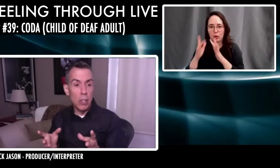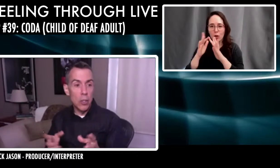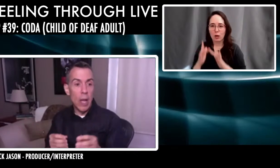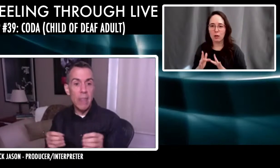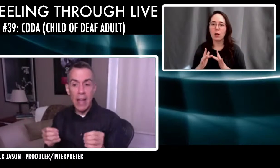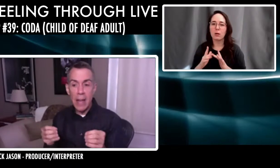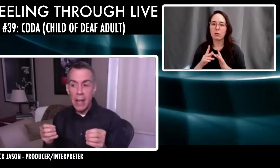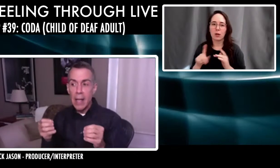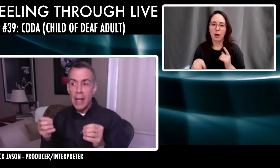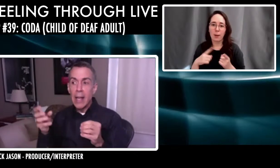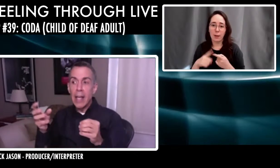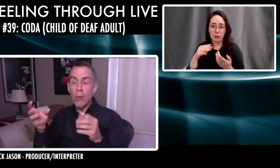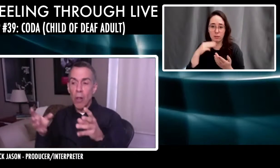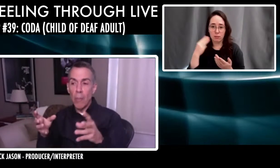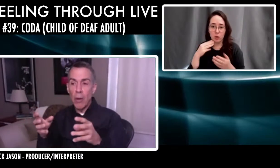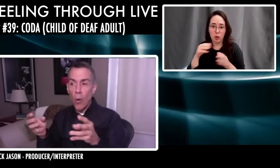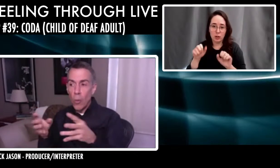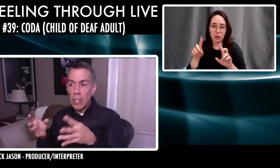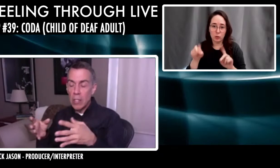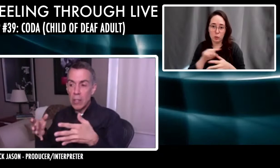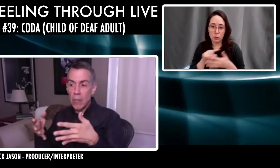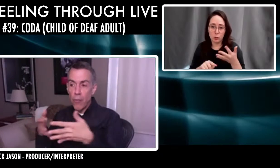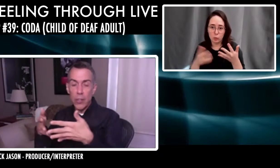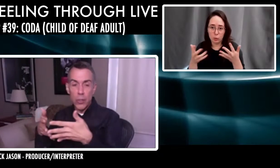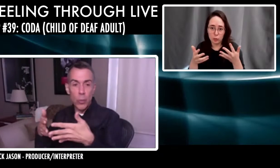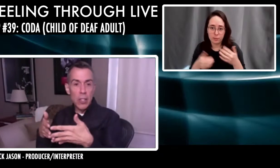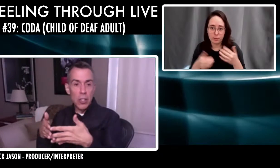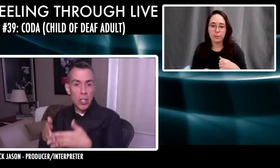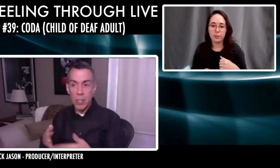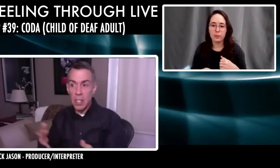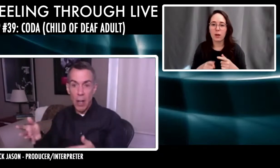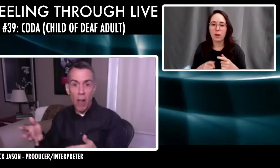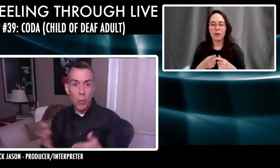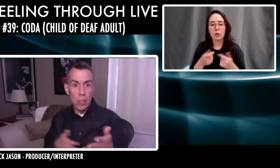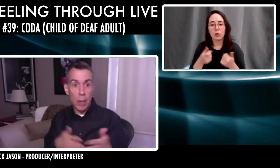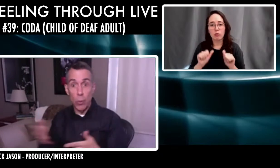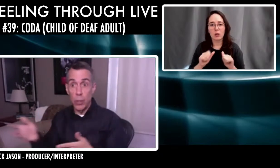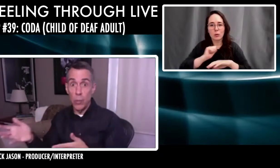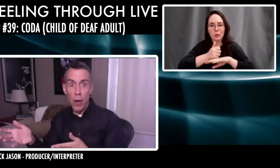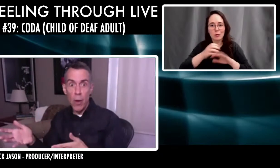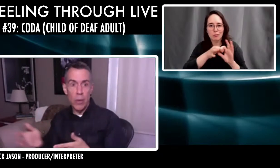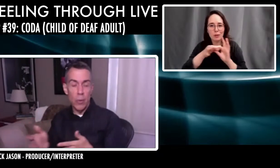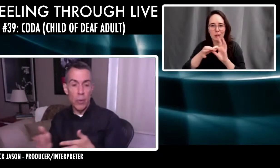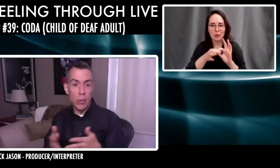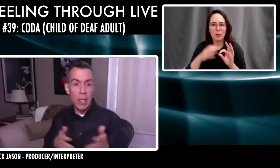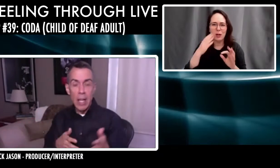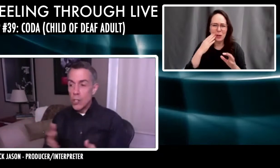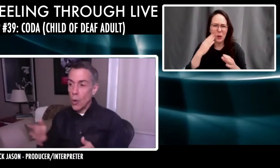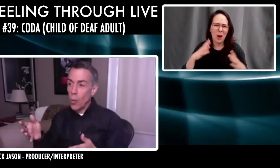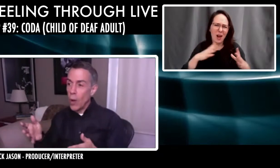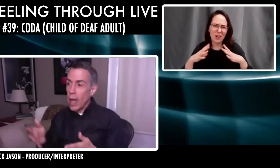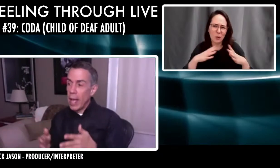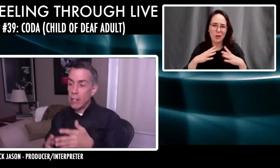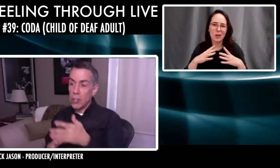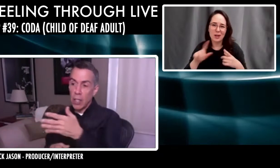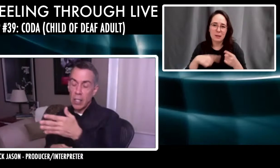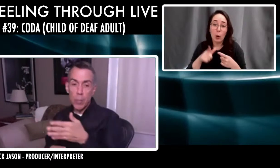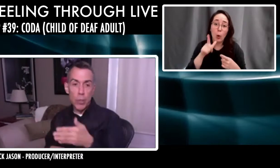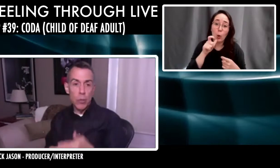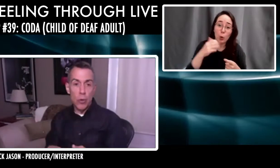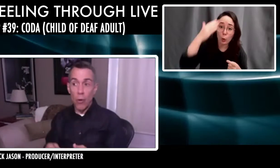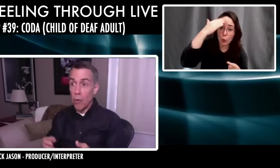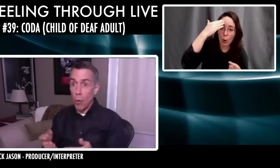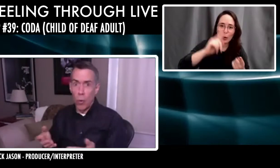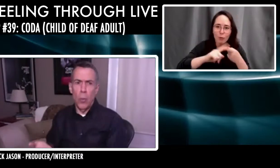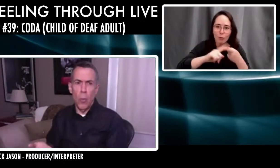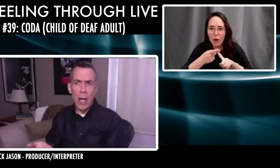that Marley could do. And then it was all about, oh, let's foster relationships because in Hollywood, it's about who you know and who you, so, hey, let's talk to this